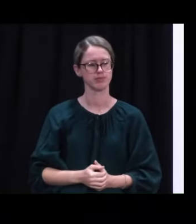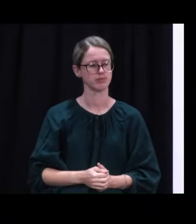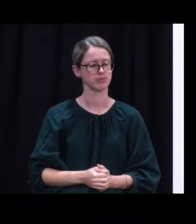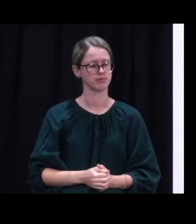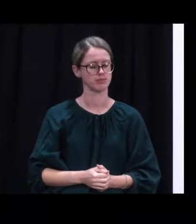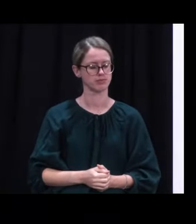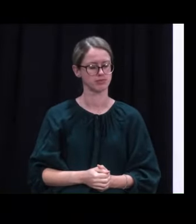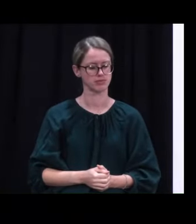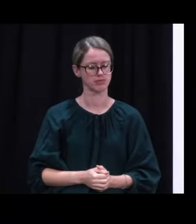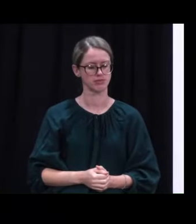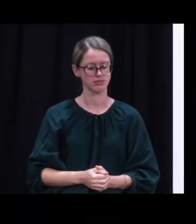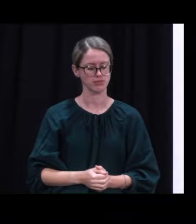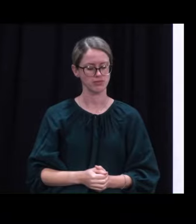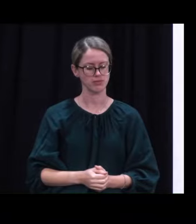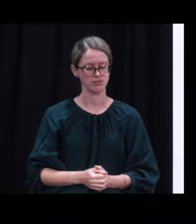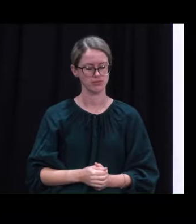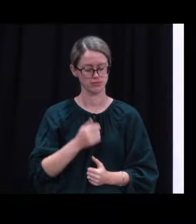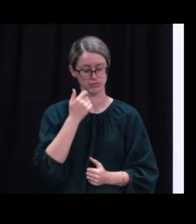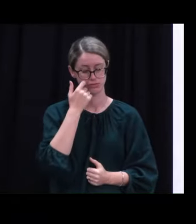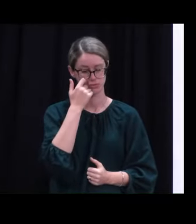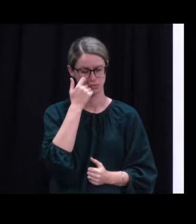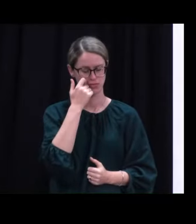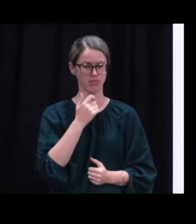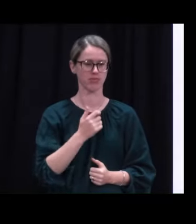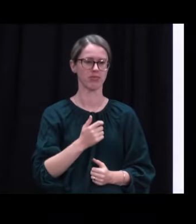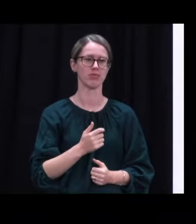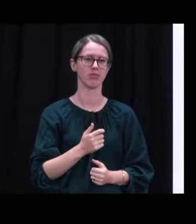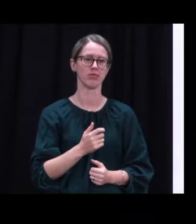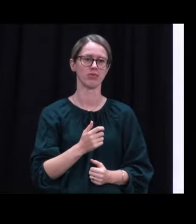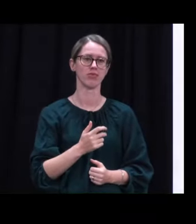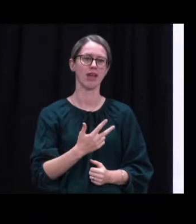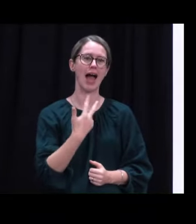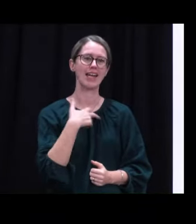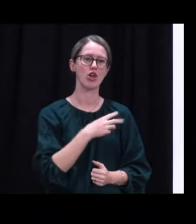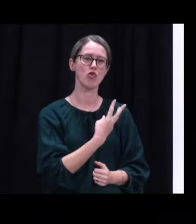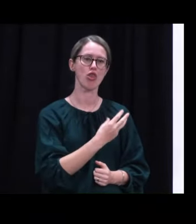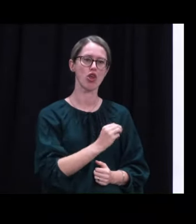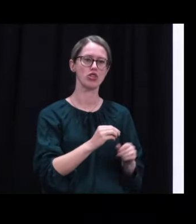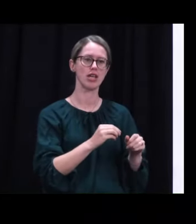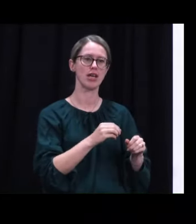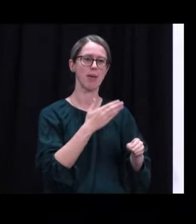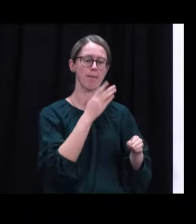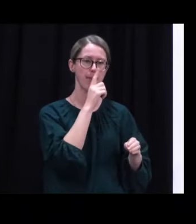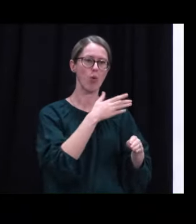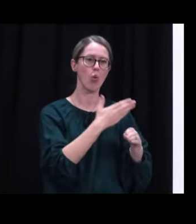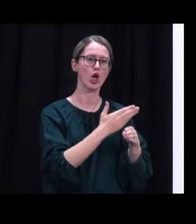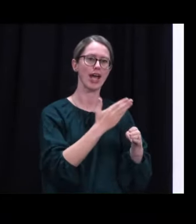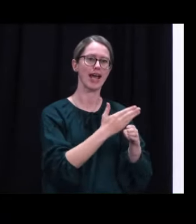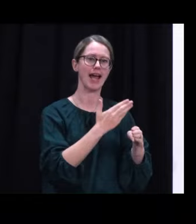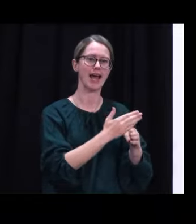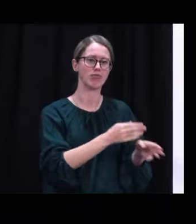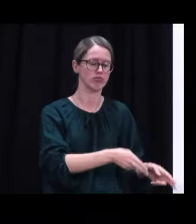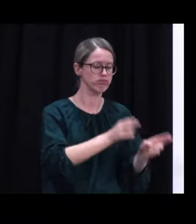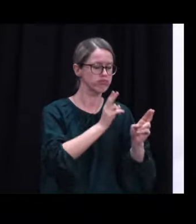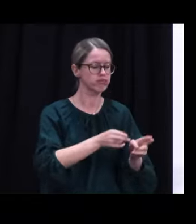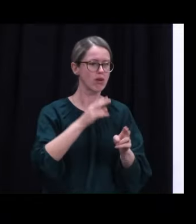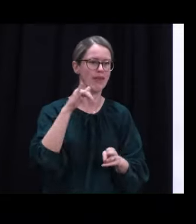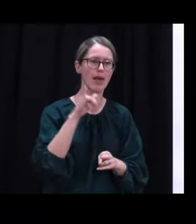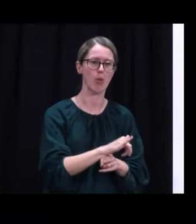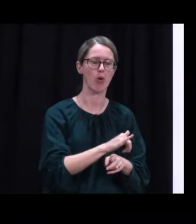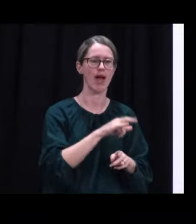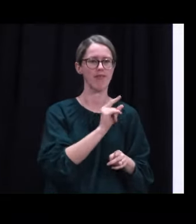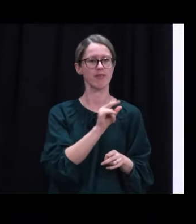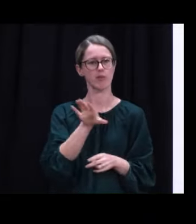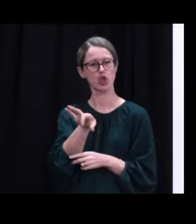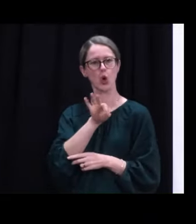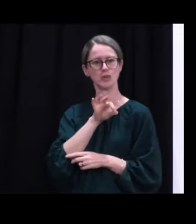More than 830 border workers have now signed up to have saliva testing, and this will become an option for more groups over time, including